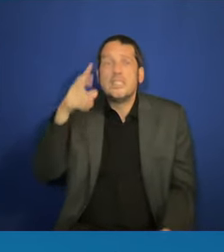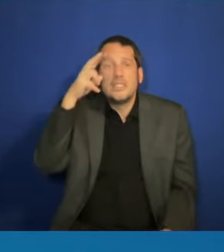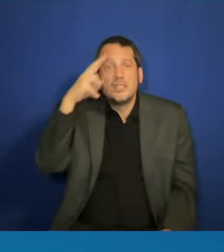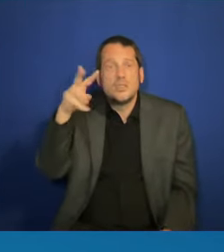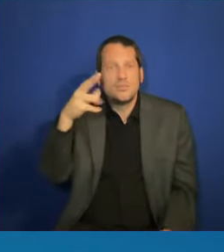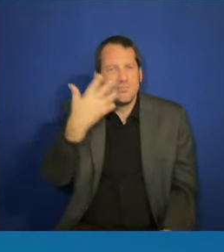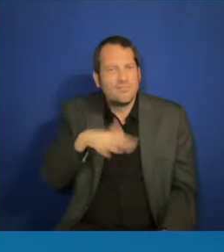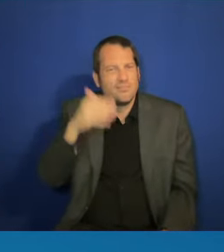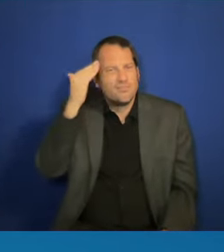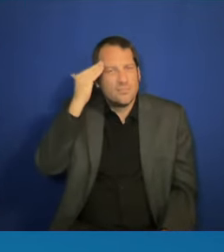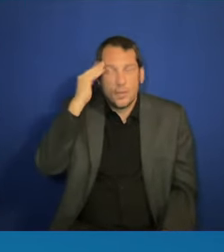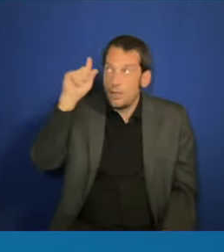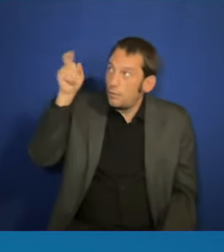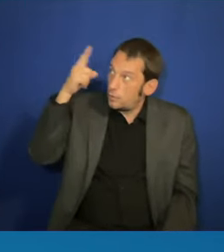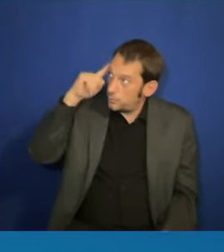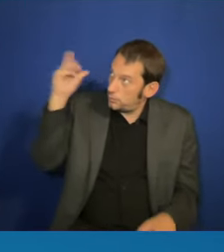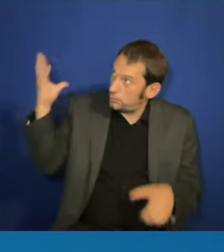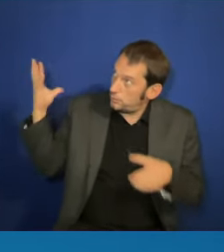Right?